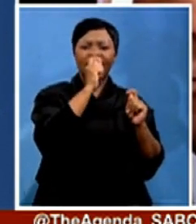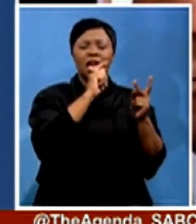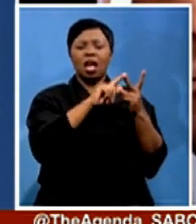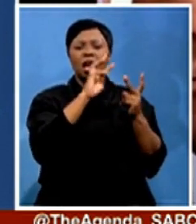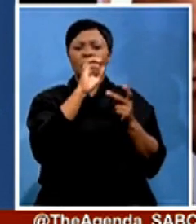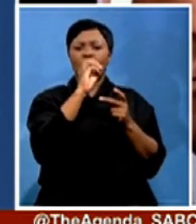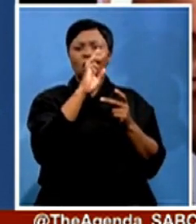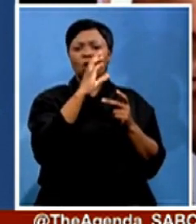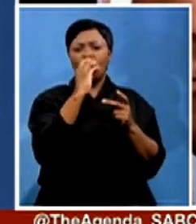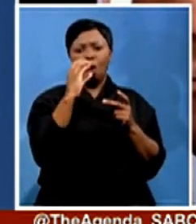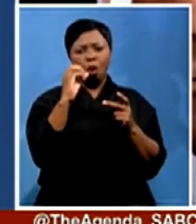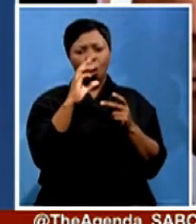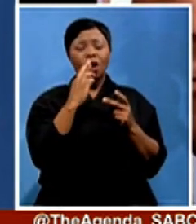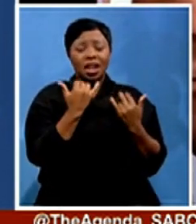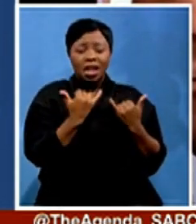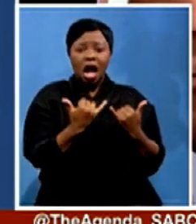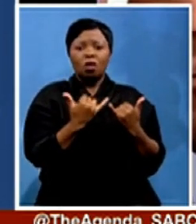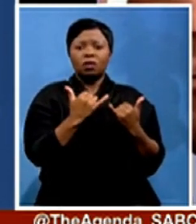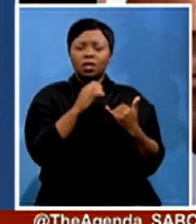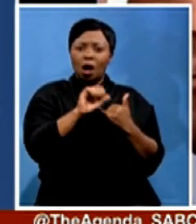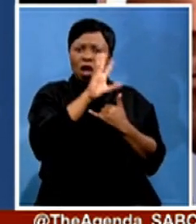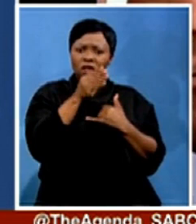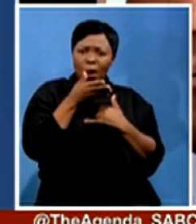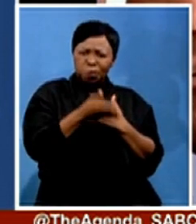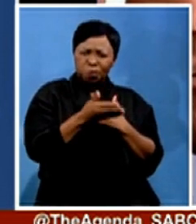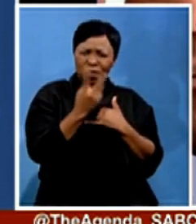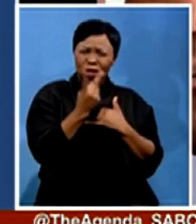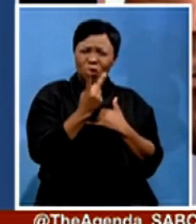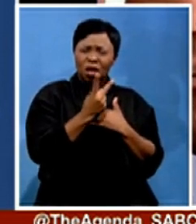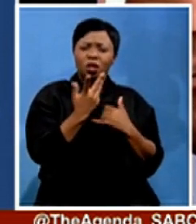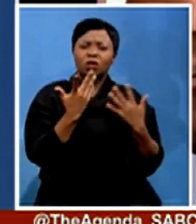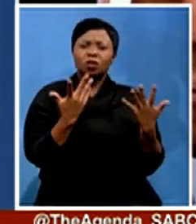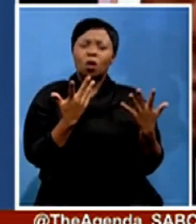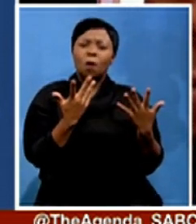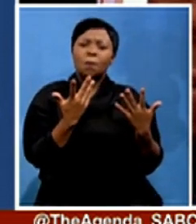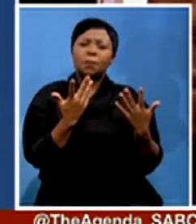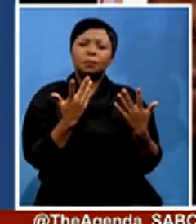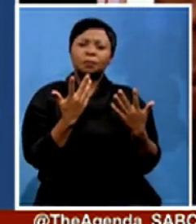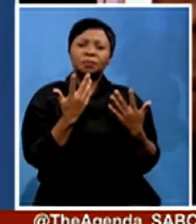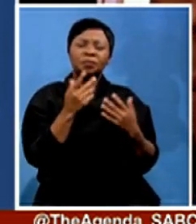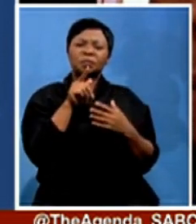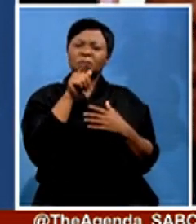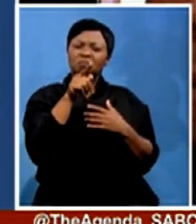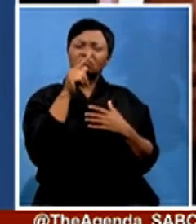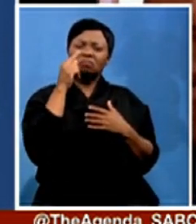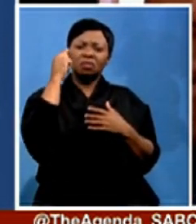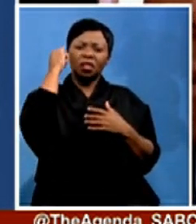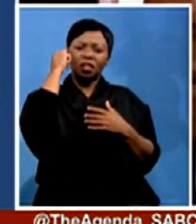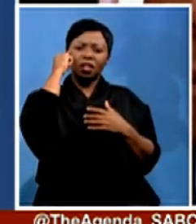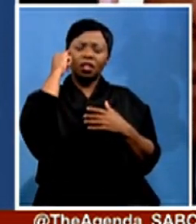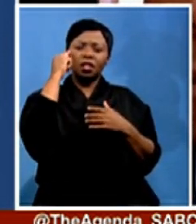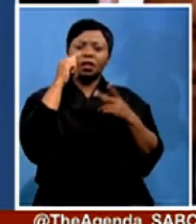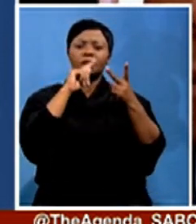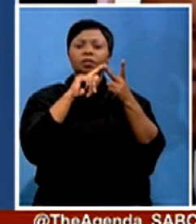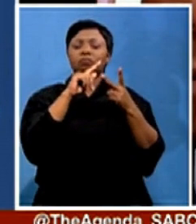as well. What do you make of the continent's response to COVID-19?